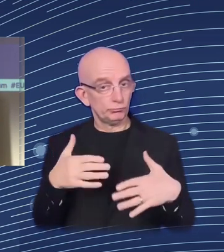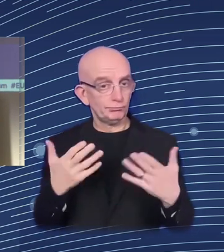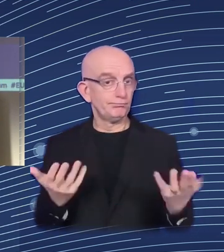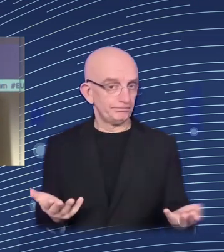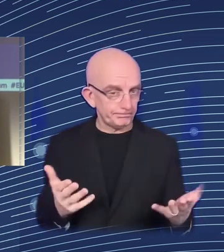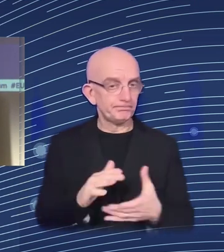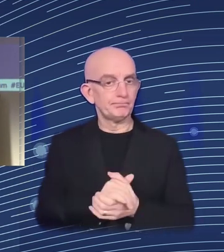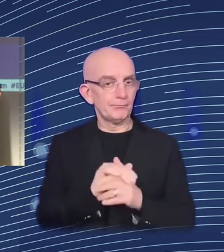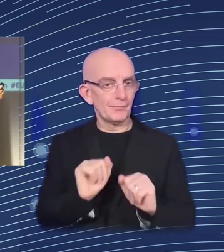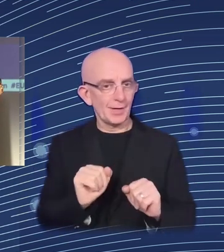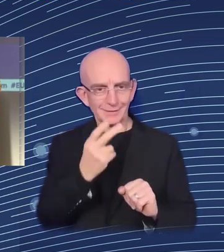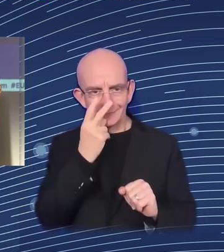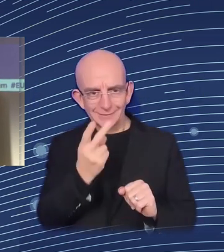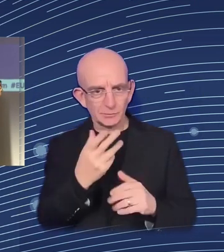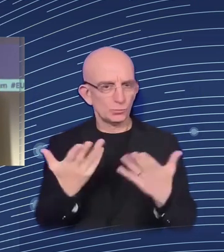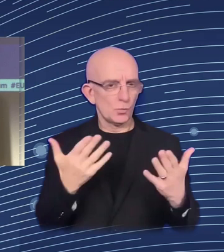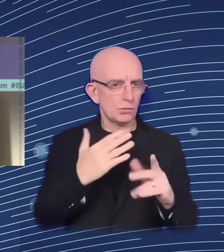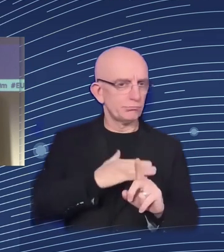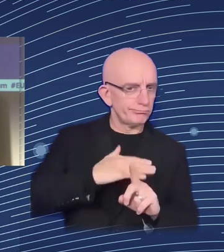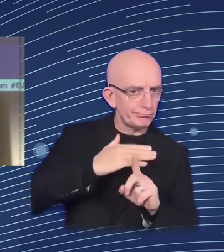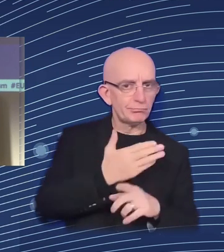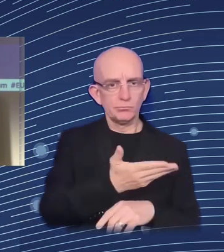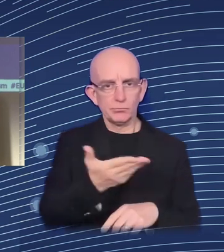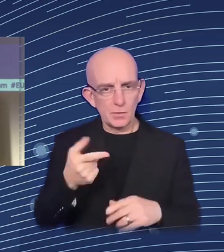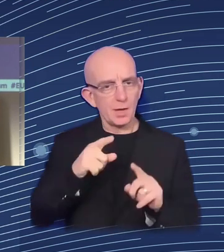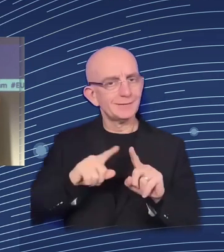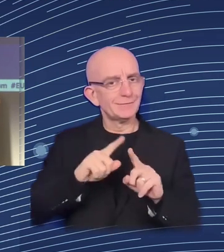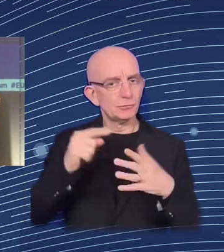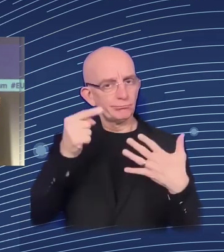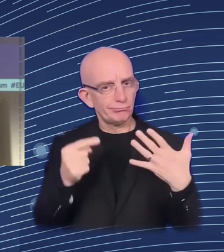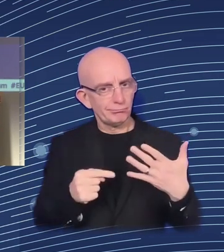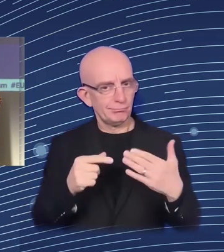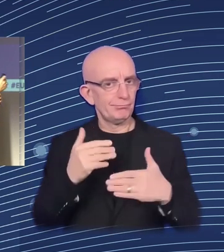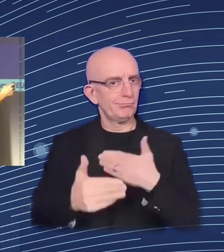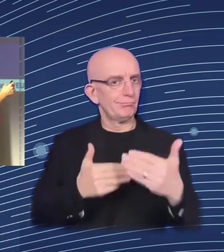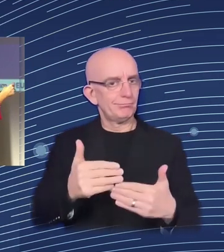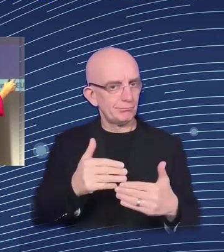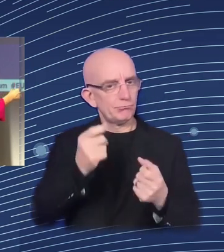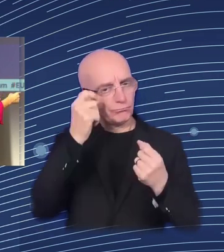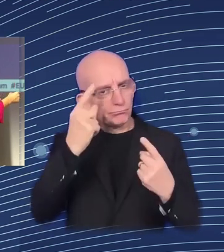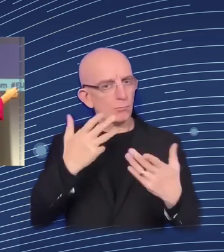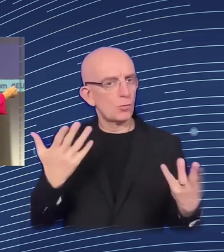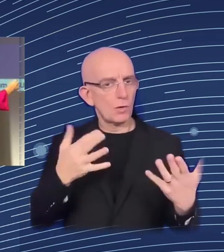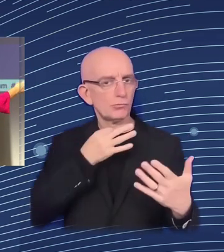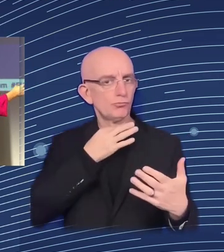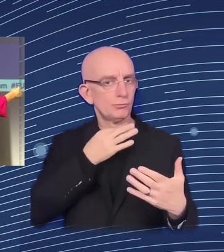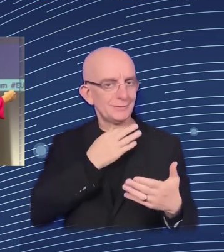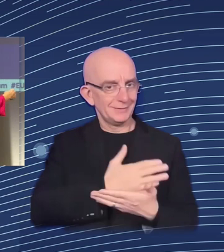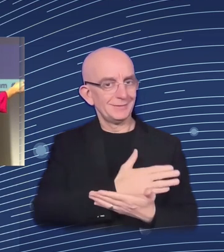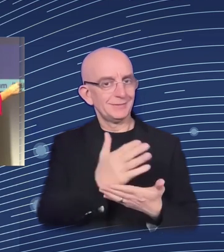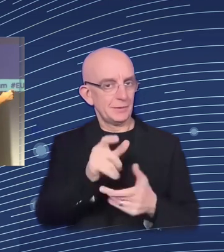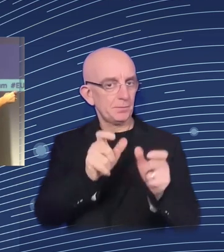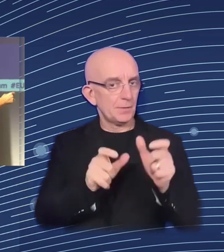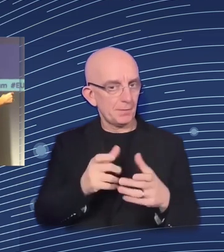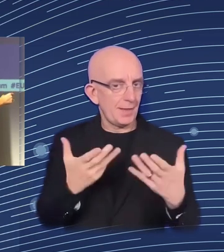longer. But I think it's an example of the kind of mechanism that can let us understand how we move from a